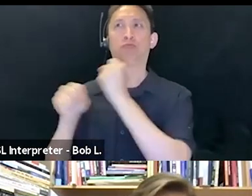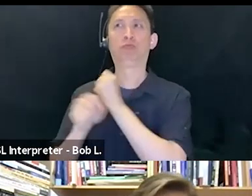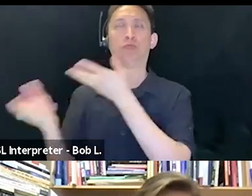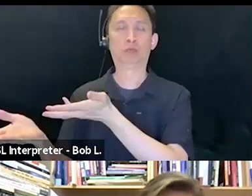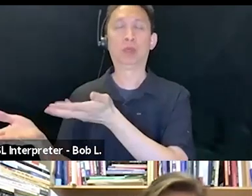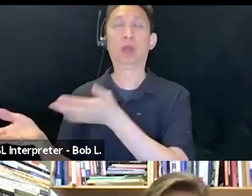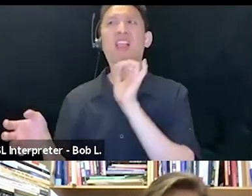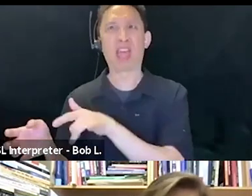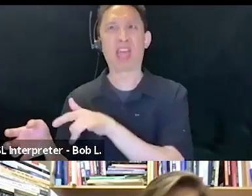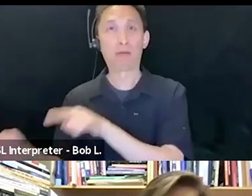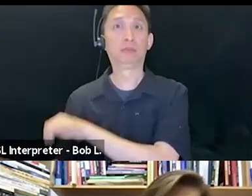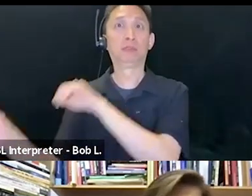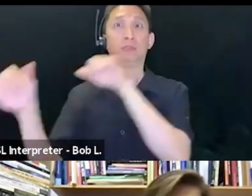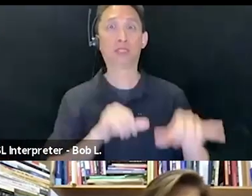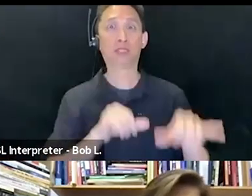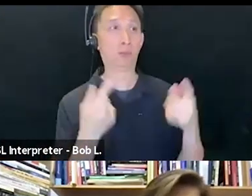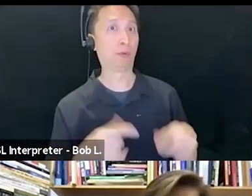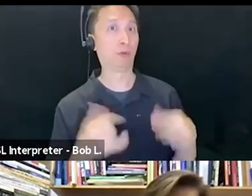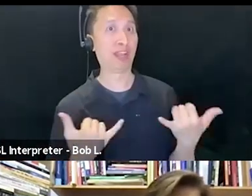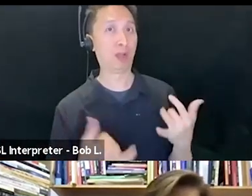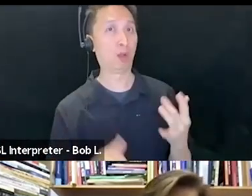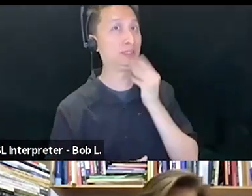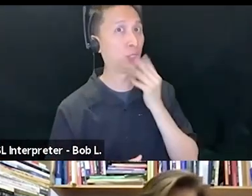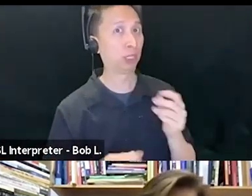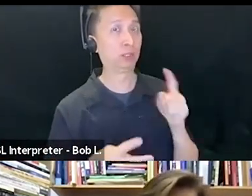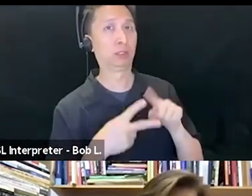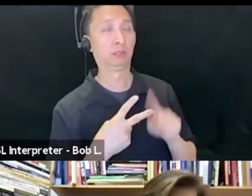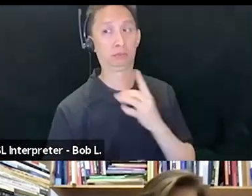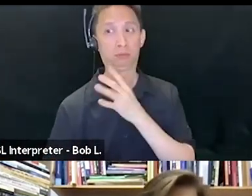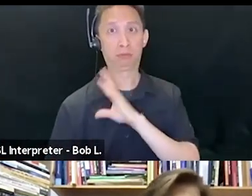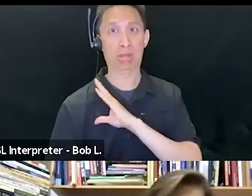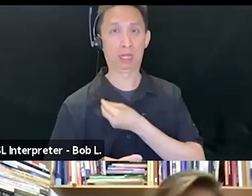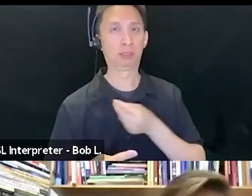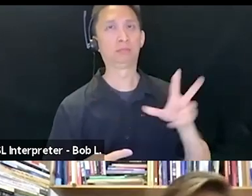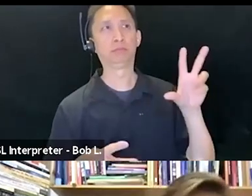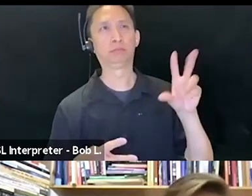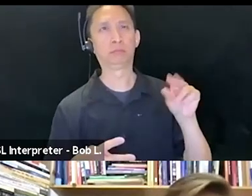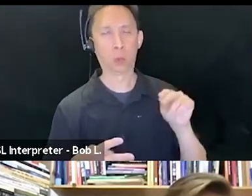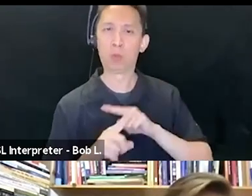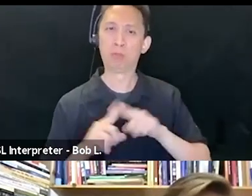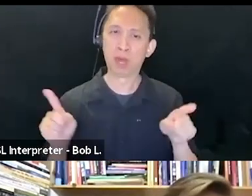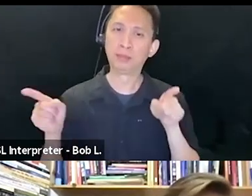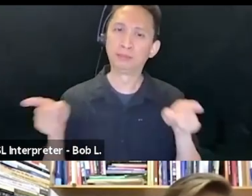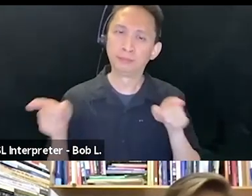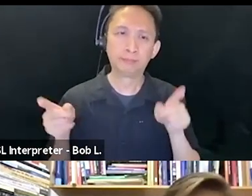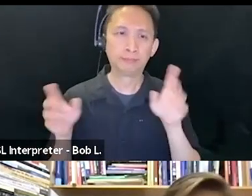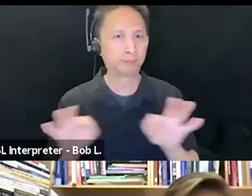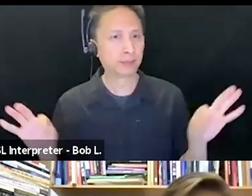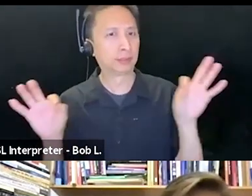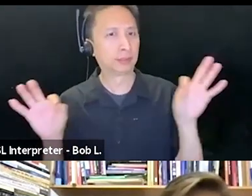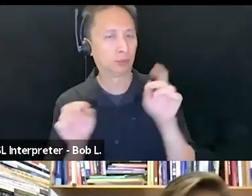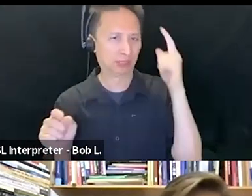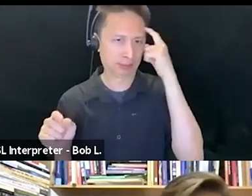asomorphic, but histories reveal it is why we do the work we do. I don't think it too strong to say that something